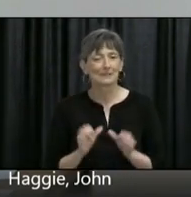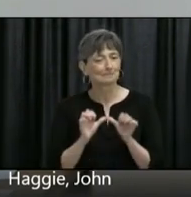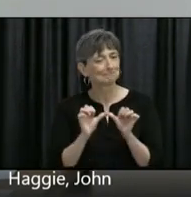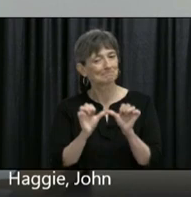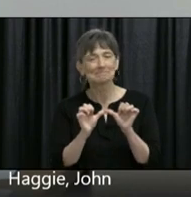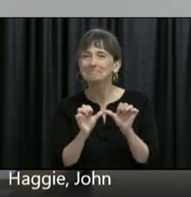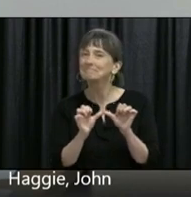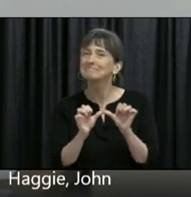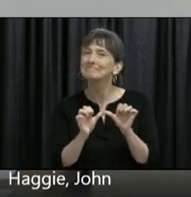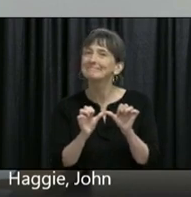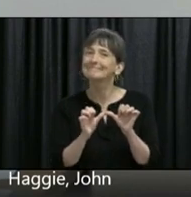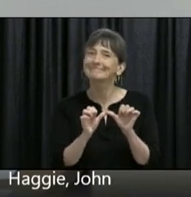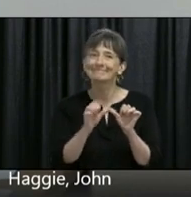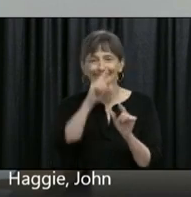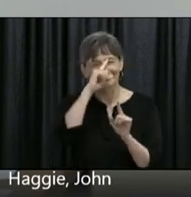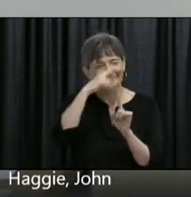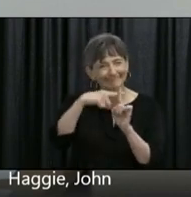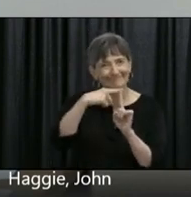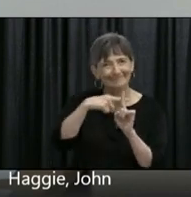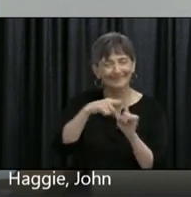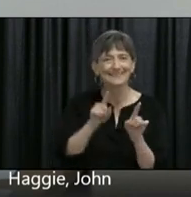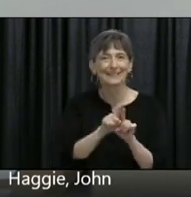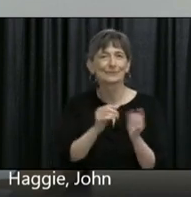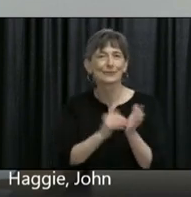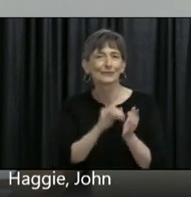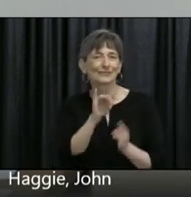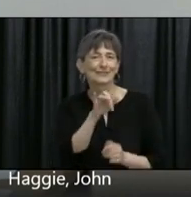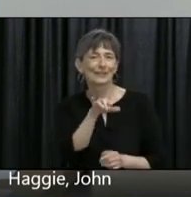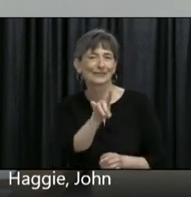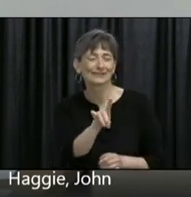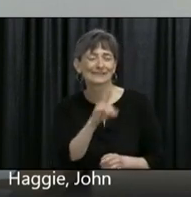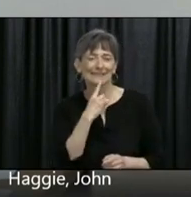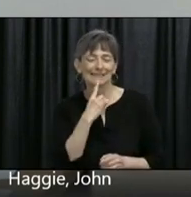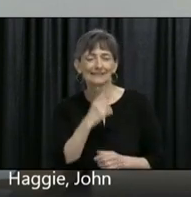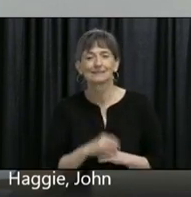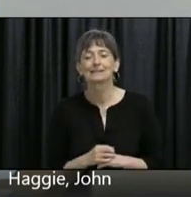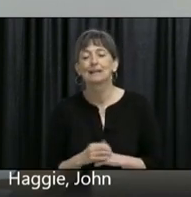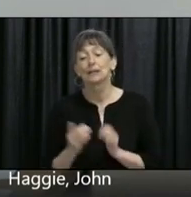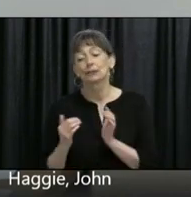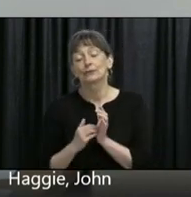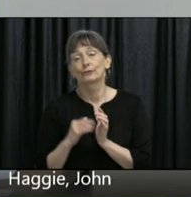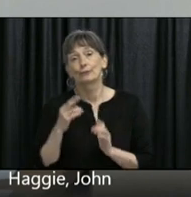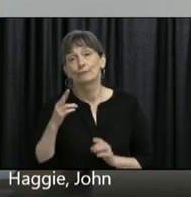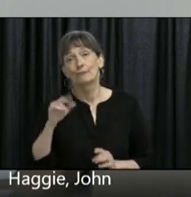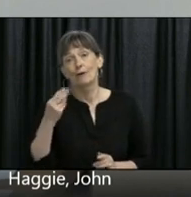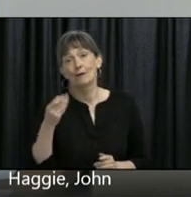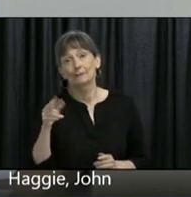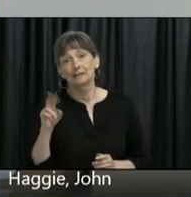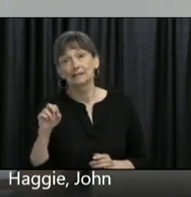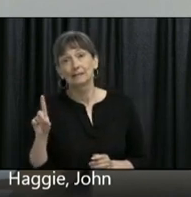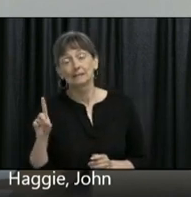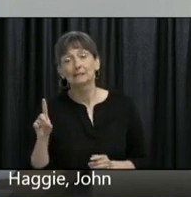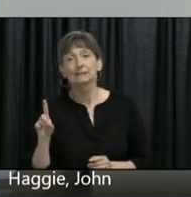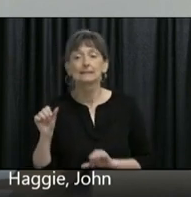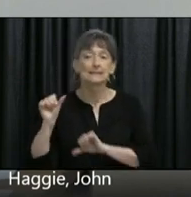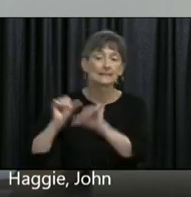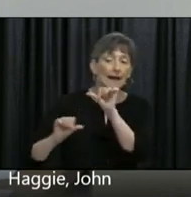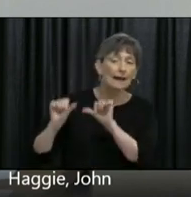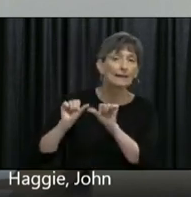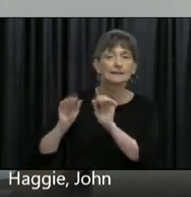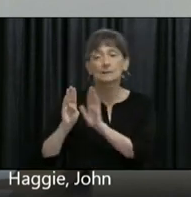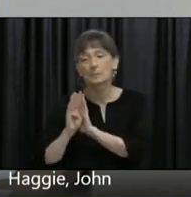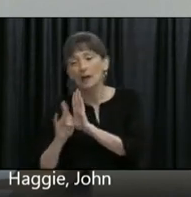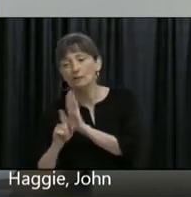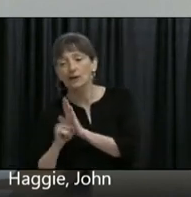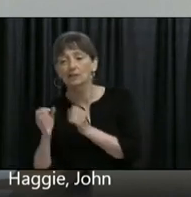line or hold fast as Dr. Fitzgerald says. Dr. Rahman's provided us with a scientific background for Dr.